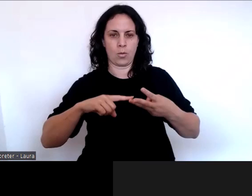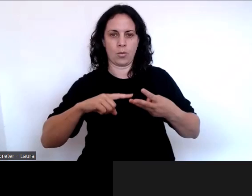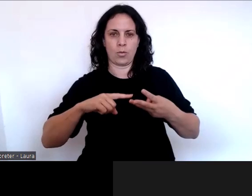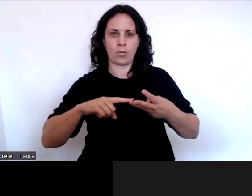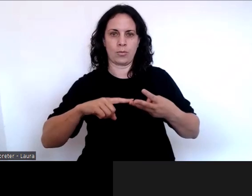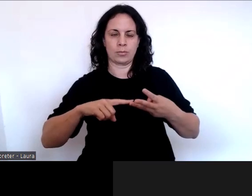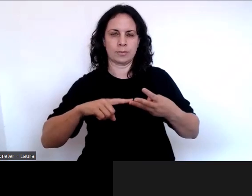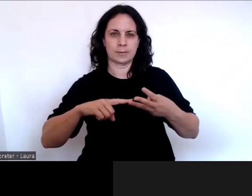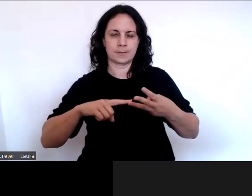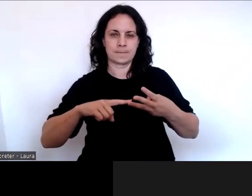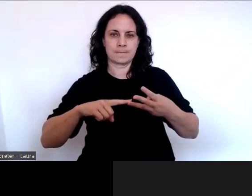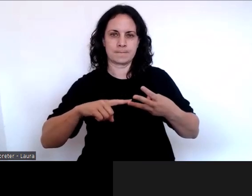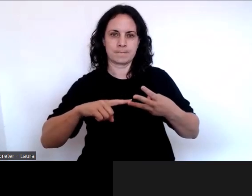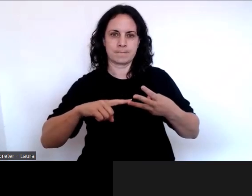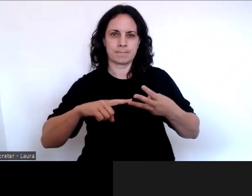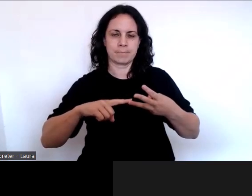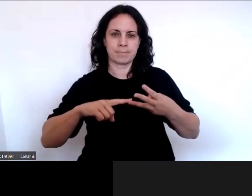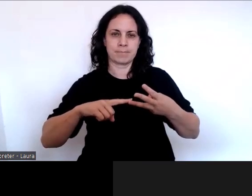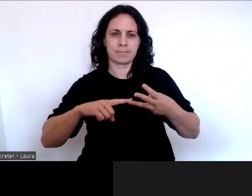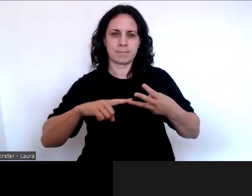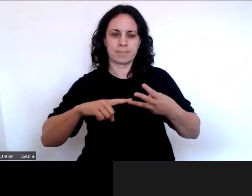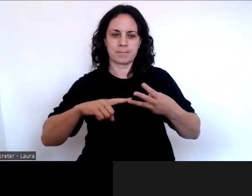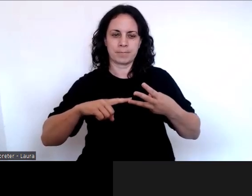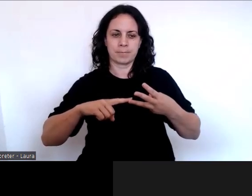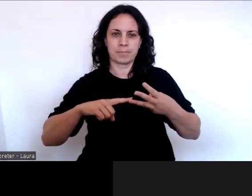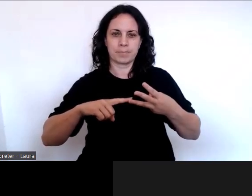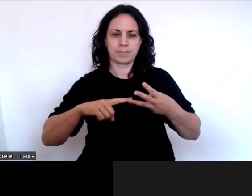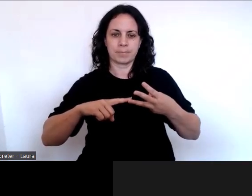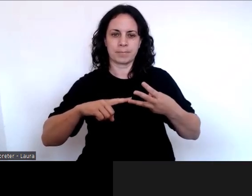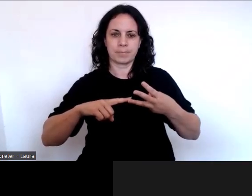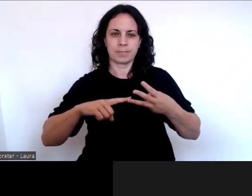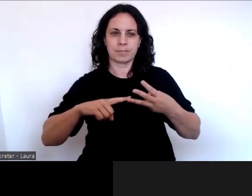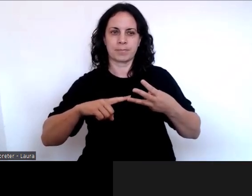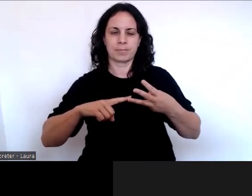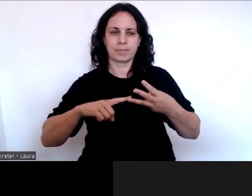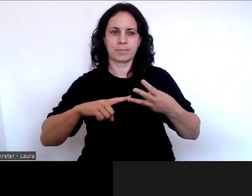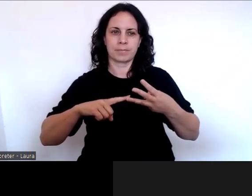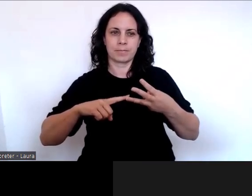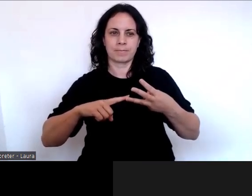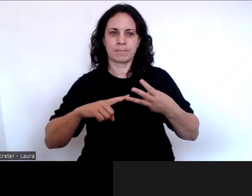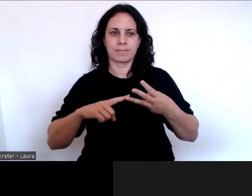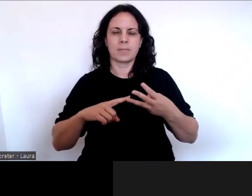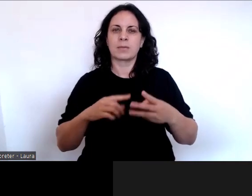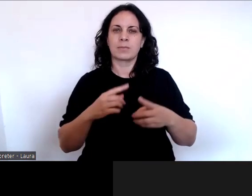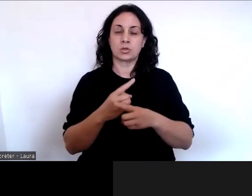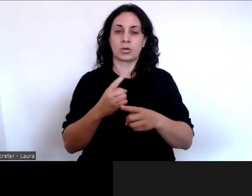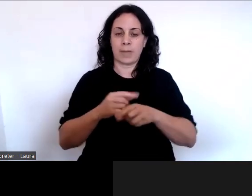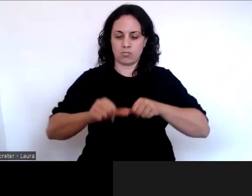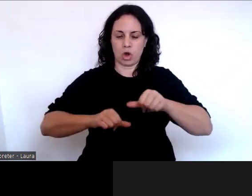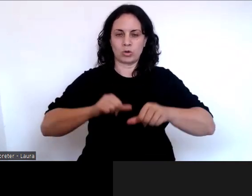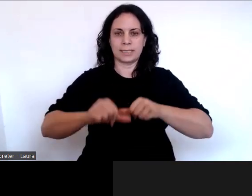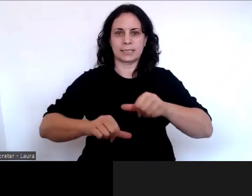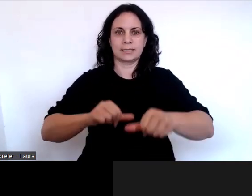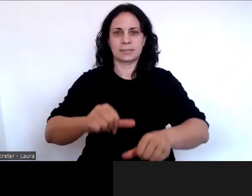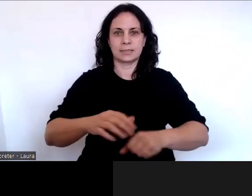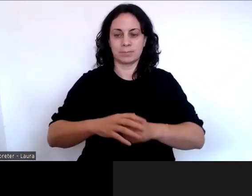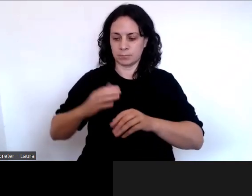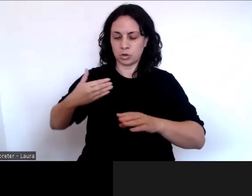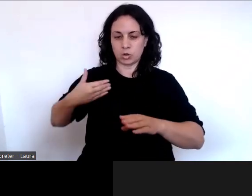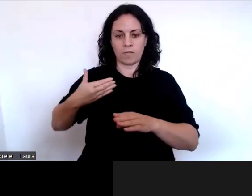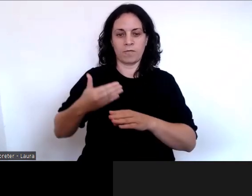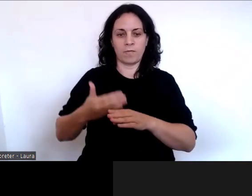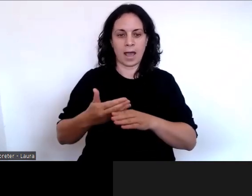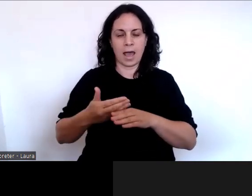third topic that we are going to cover today, which is a bit more detail about our process. So what we've done so far